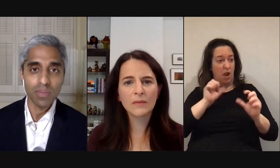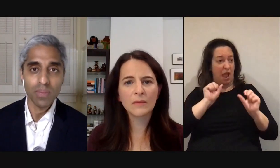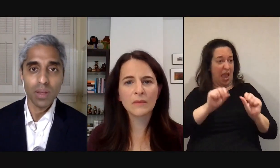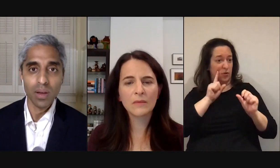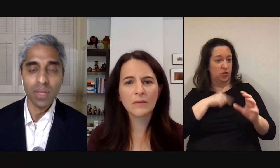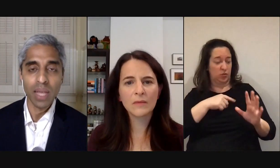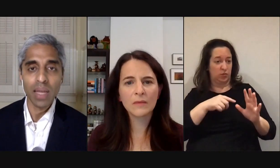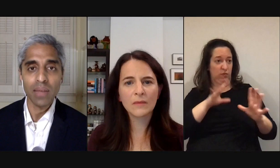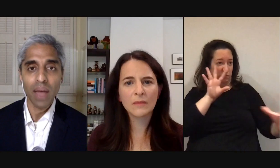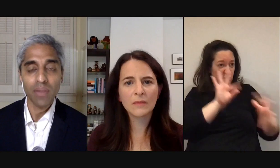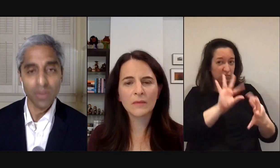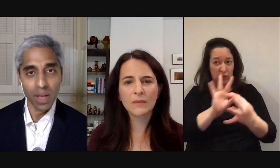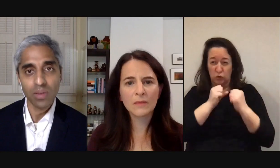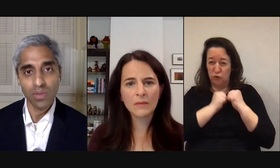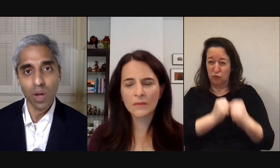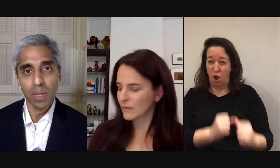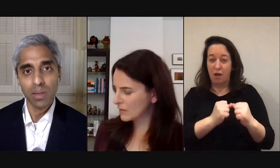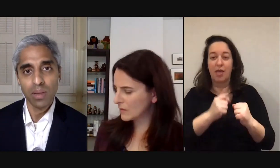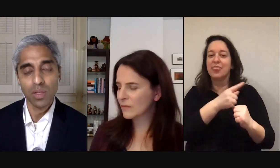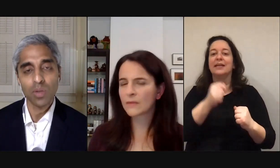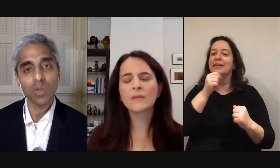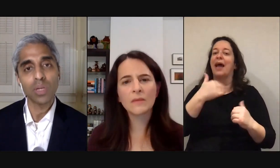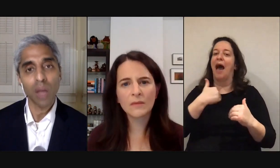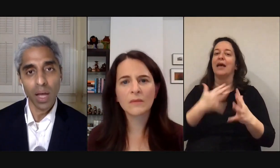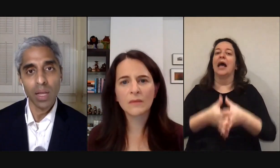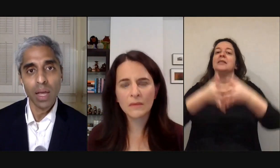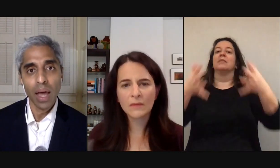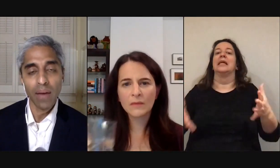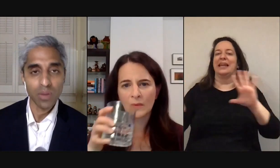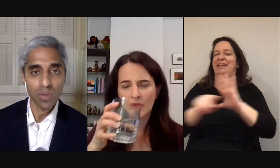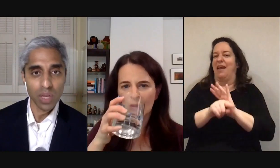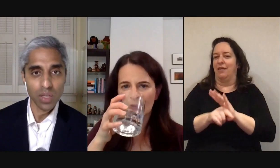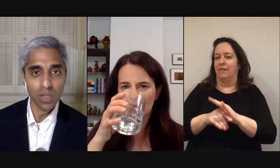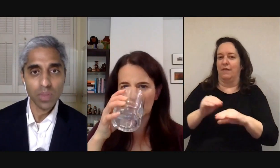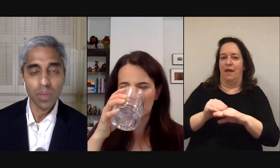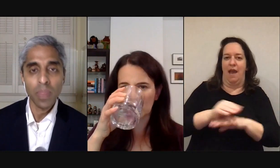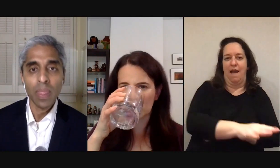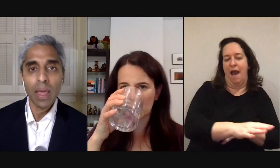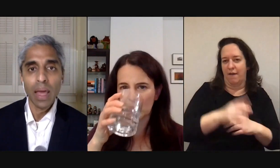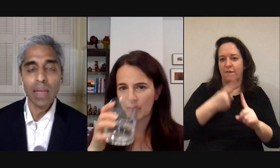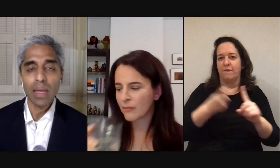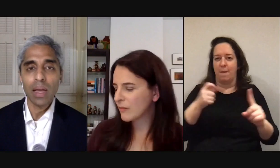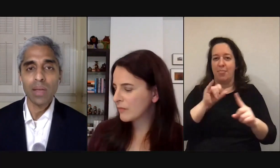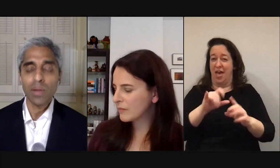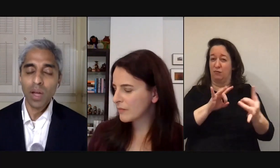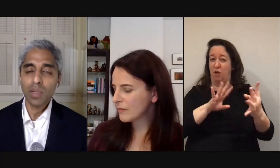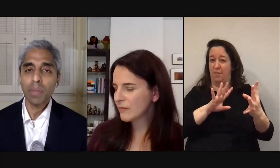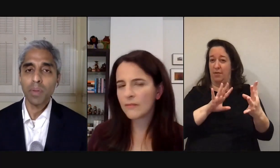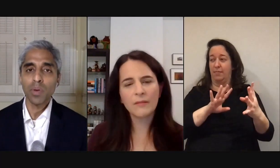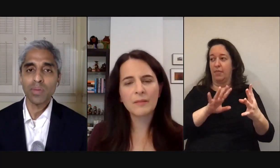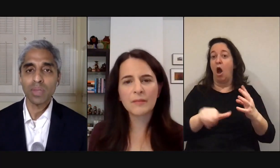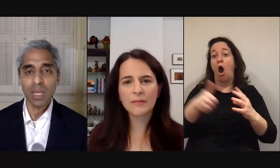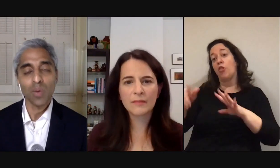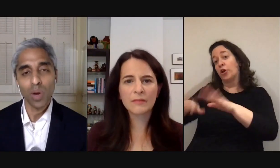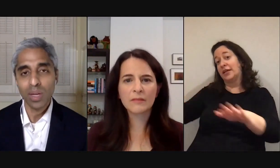fewer of the negative after effects of trauma and children who did not have those relationships and you know i've talked